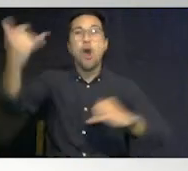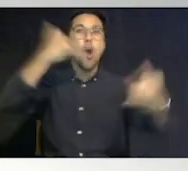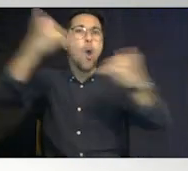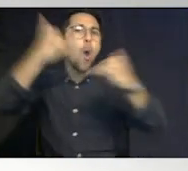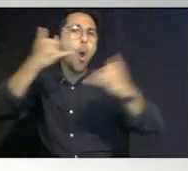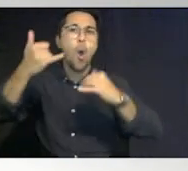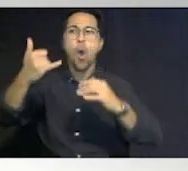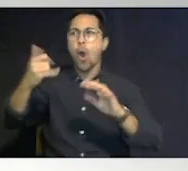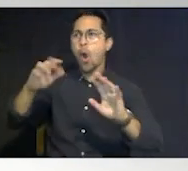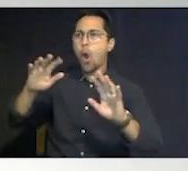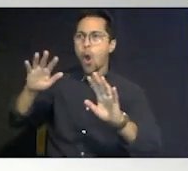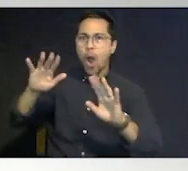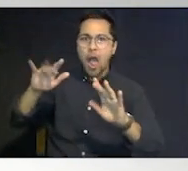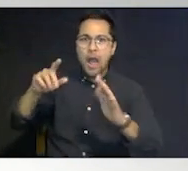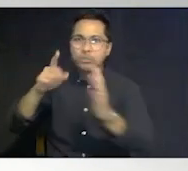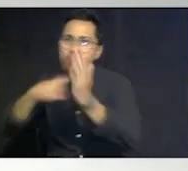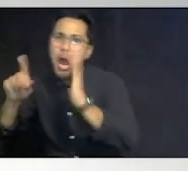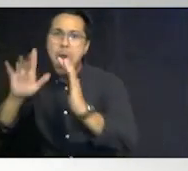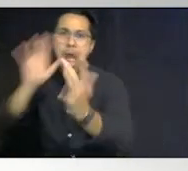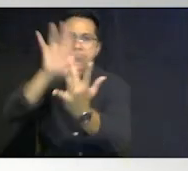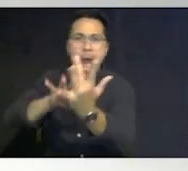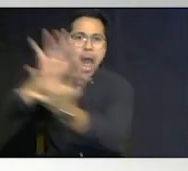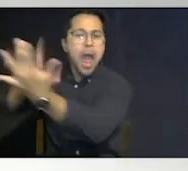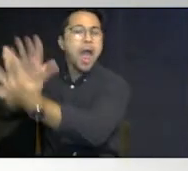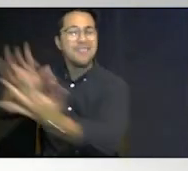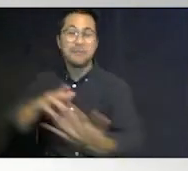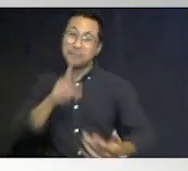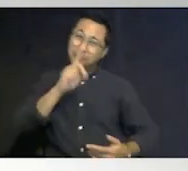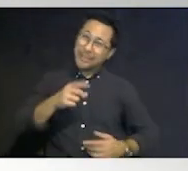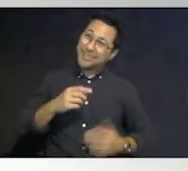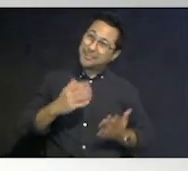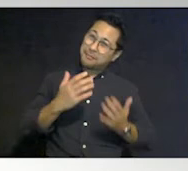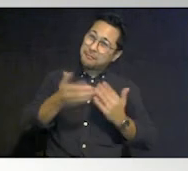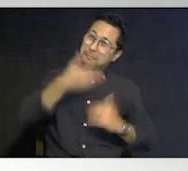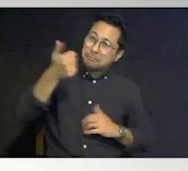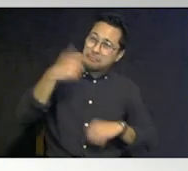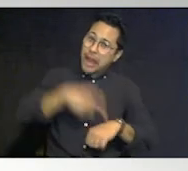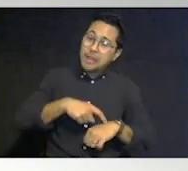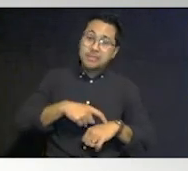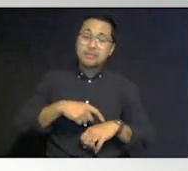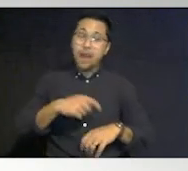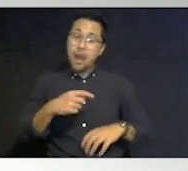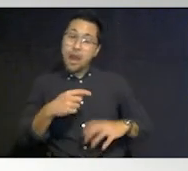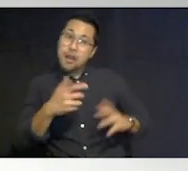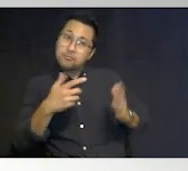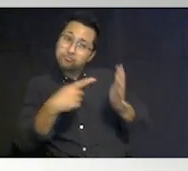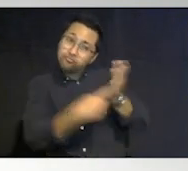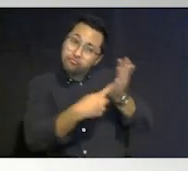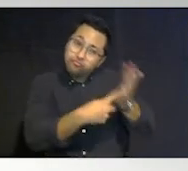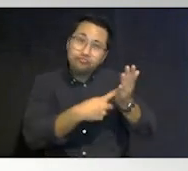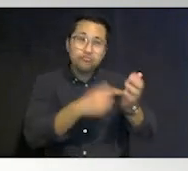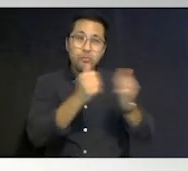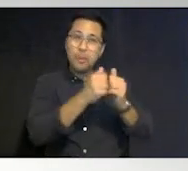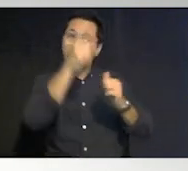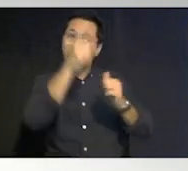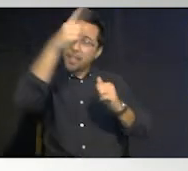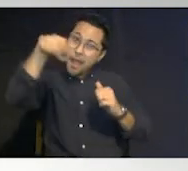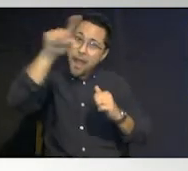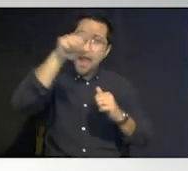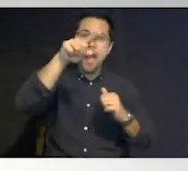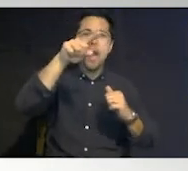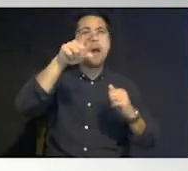and and really the the time to reach out to them and have those conversations where you're going to get that individual attention um